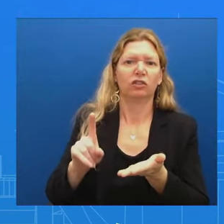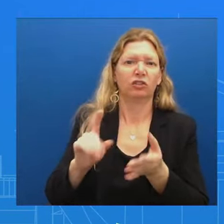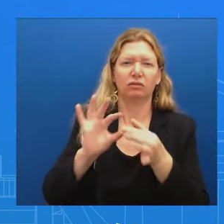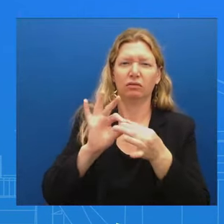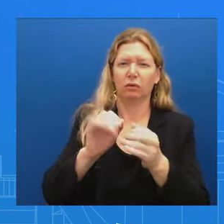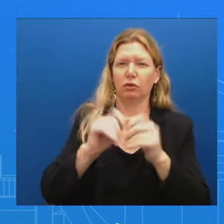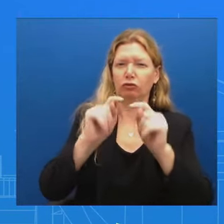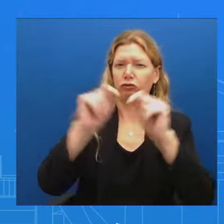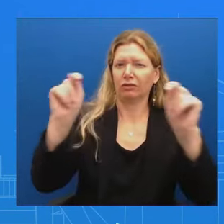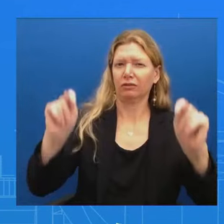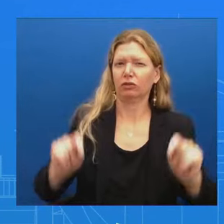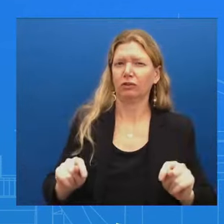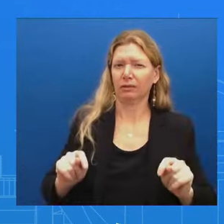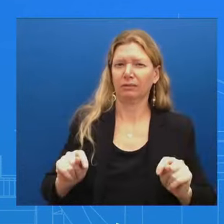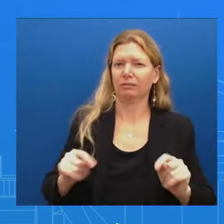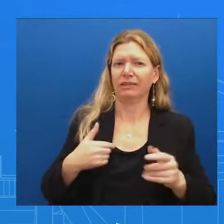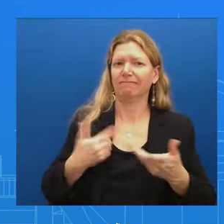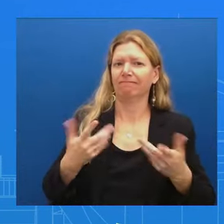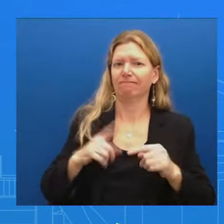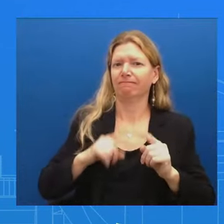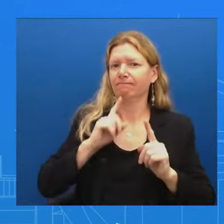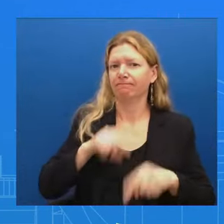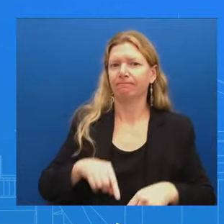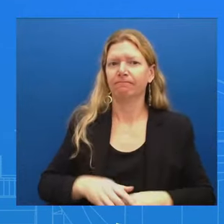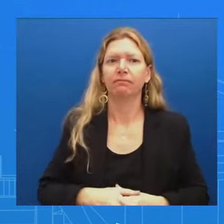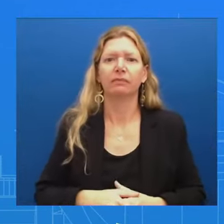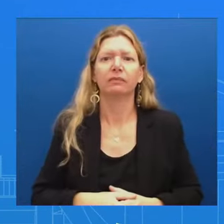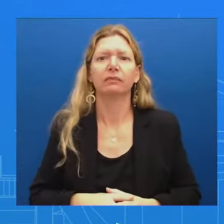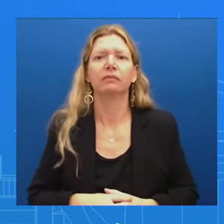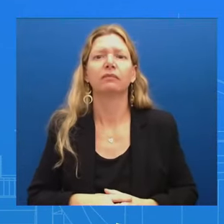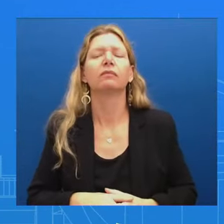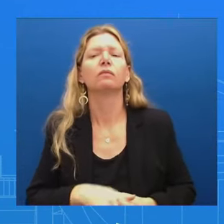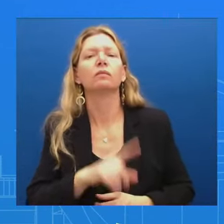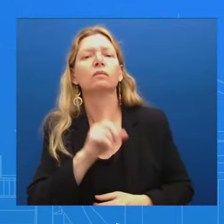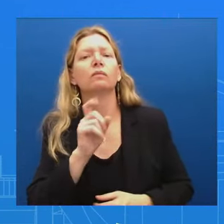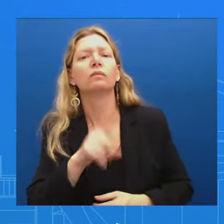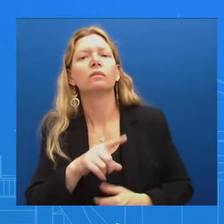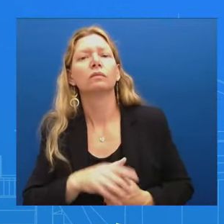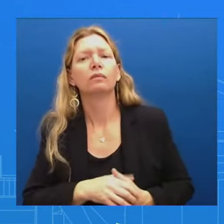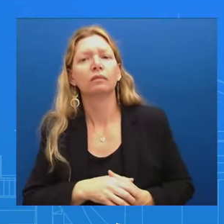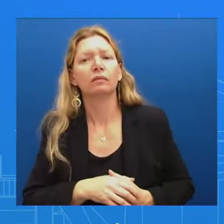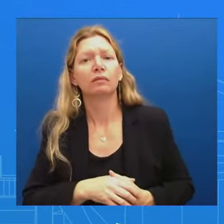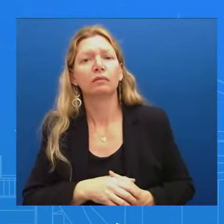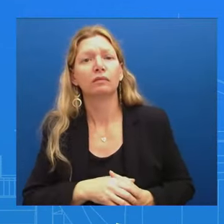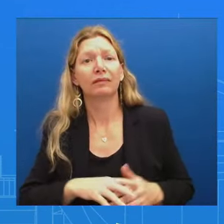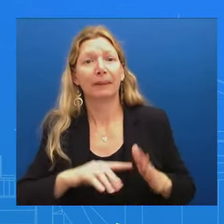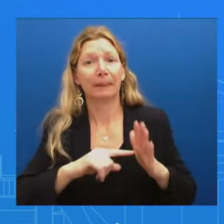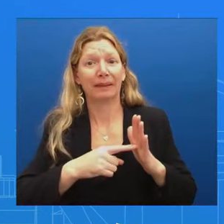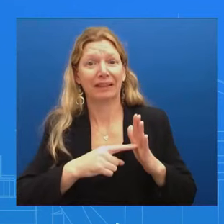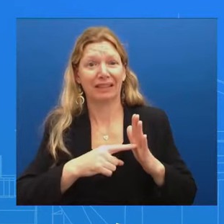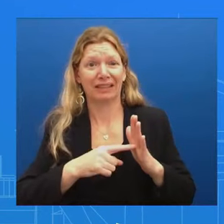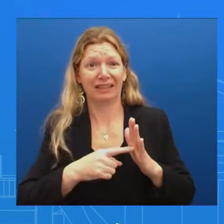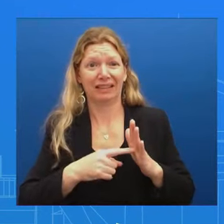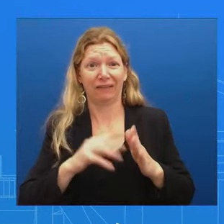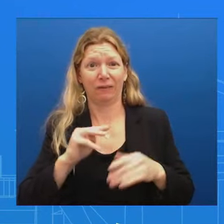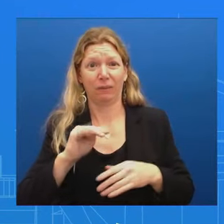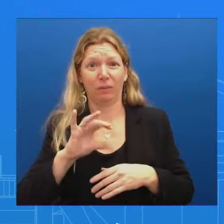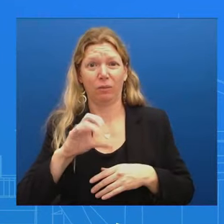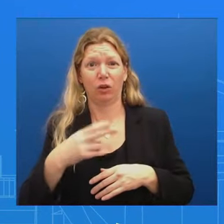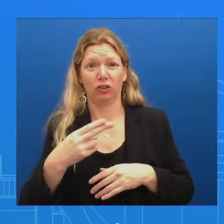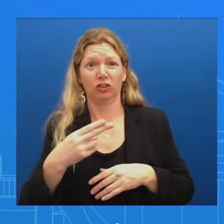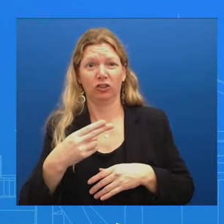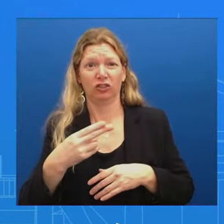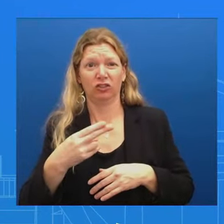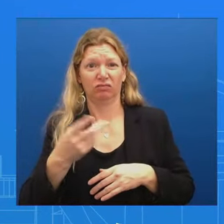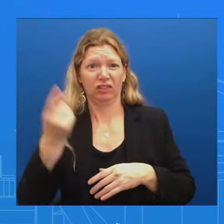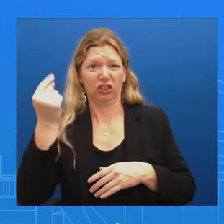Go ahead Brian Thanks a lot As you know At the beginning of March Funding for the government runs out What's the president been doing To avoid